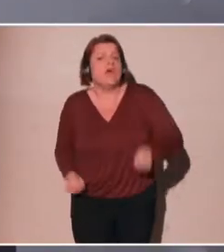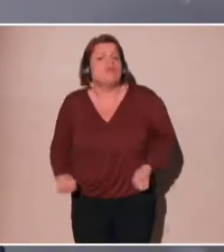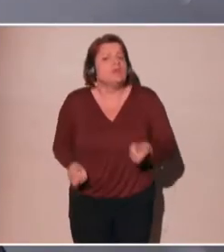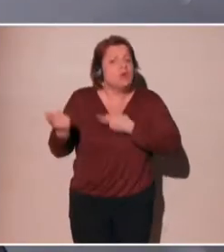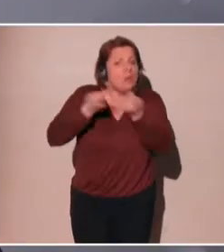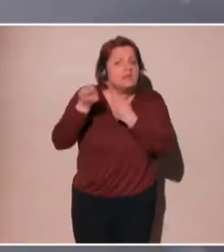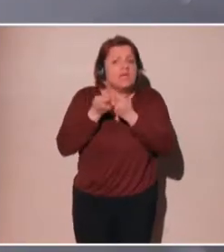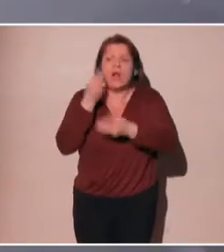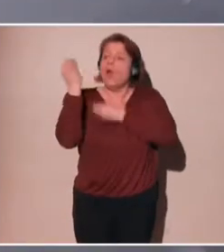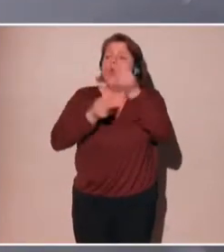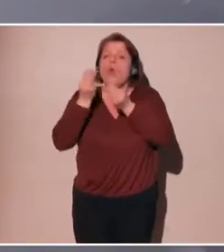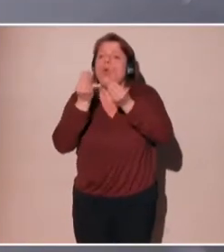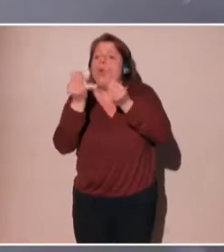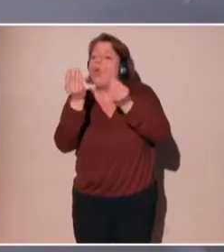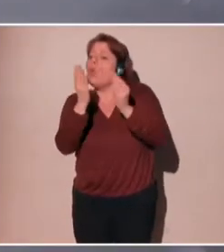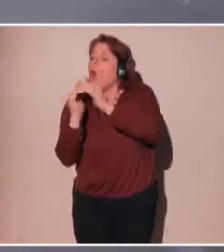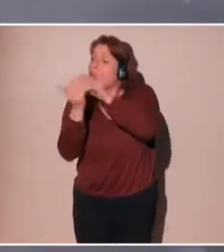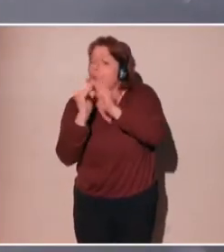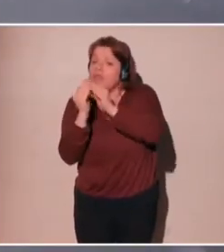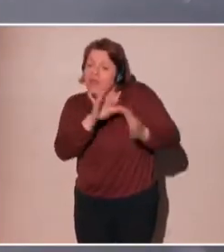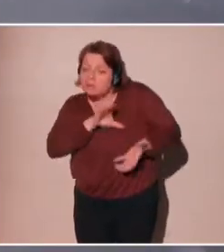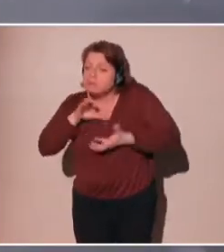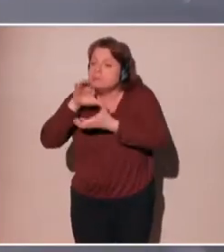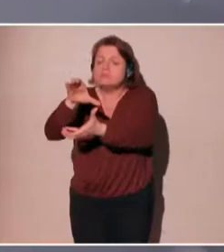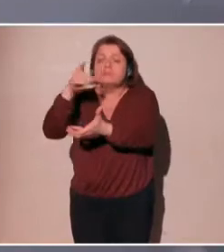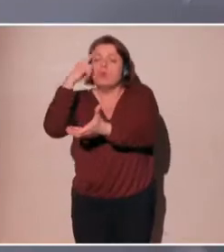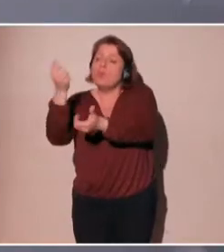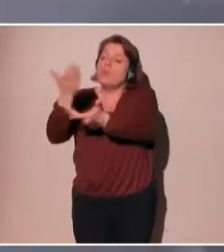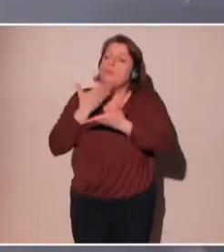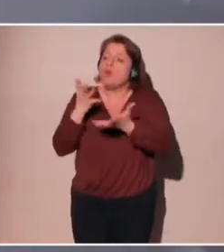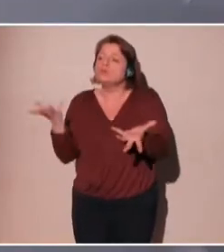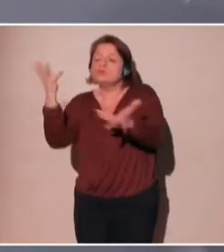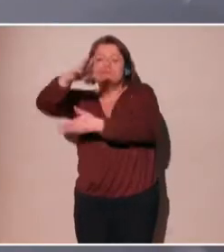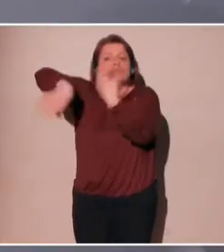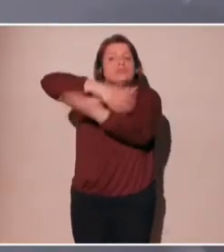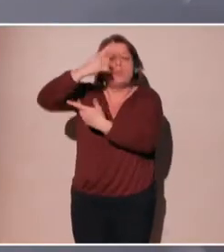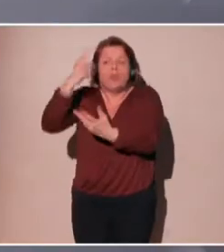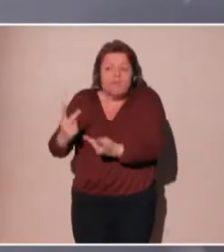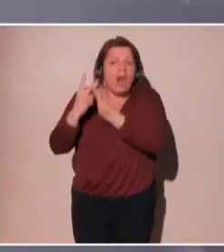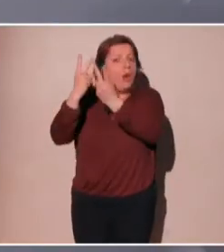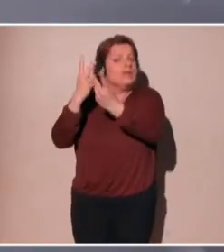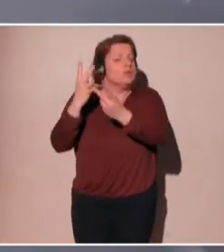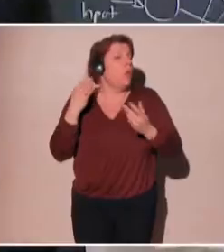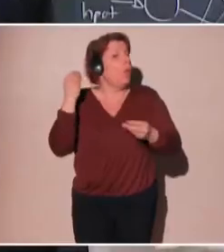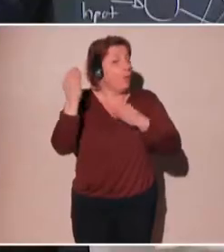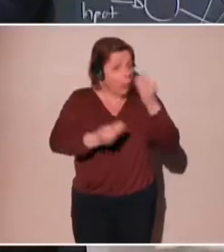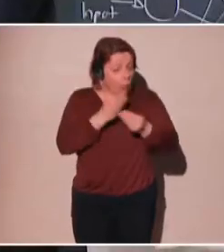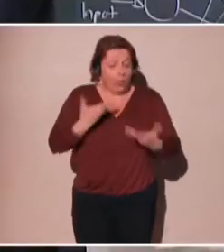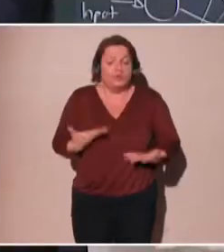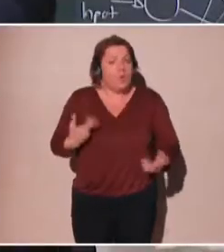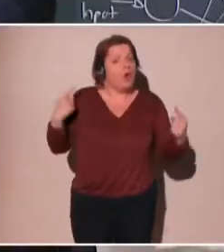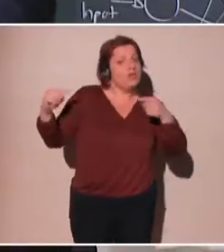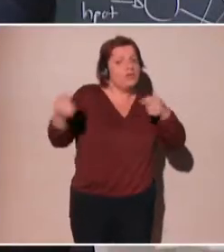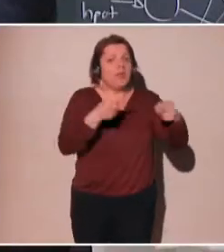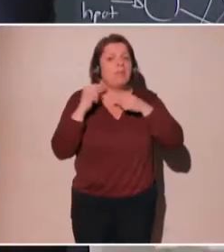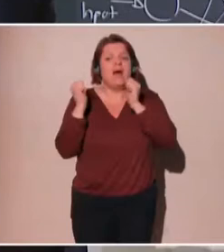can make it available to someone else. Or I can decide, for example, to put it to somebody, give it to a community,